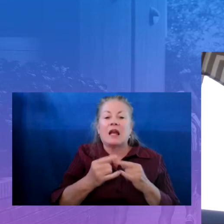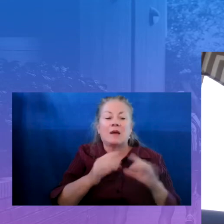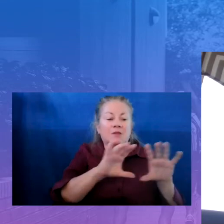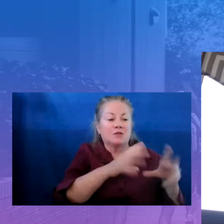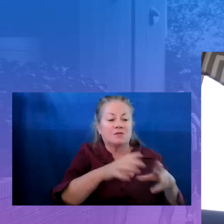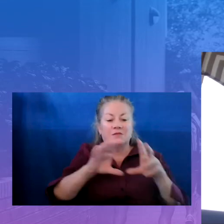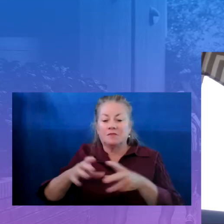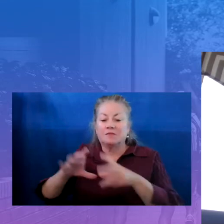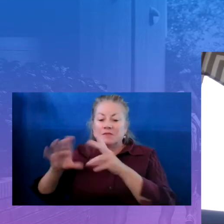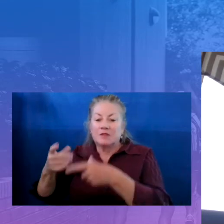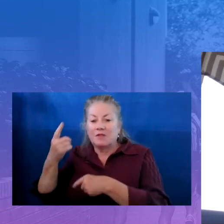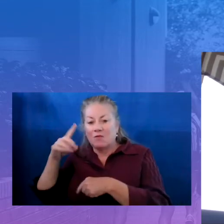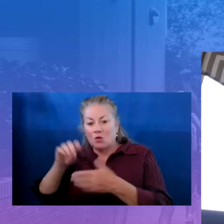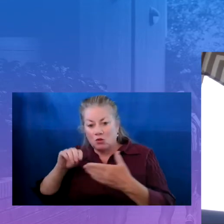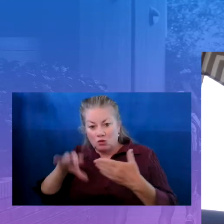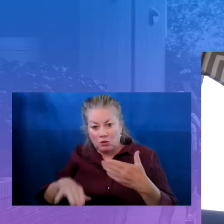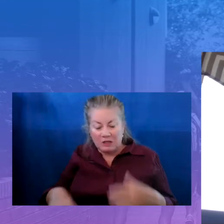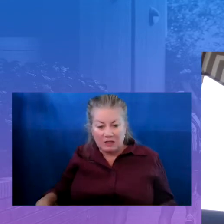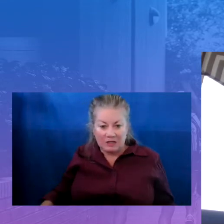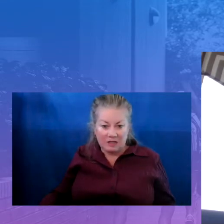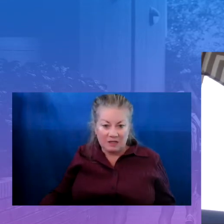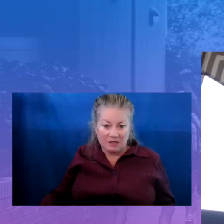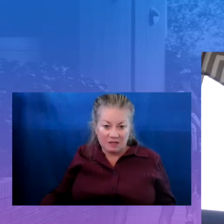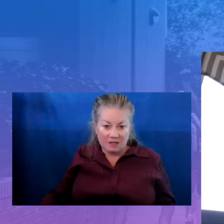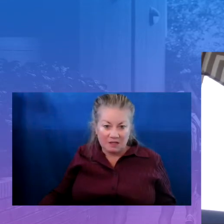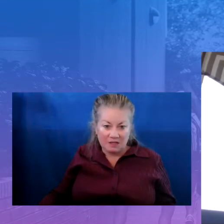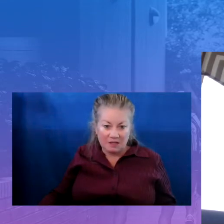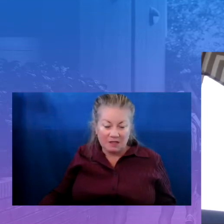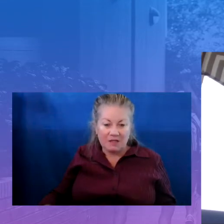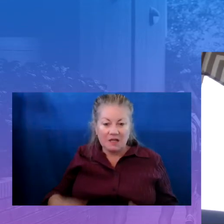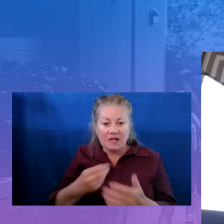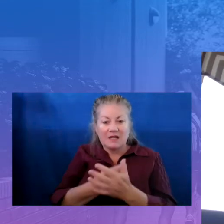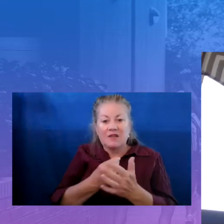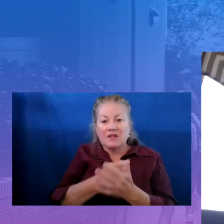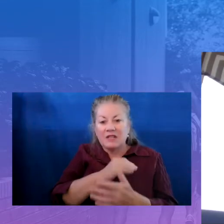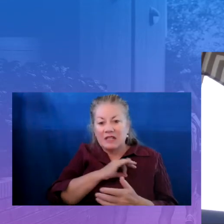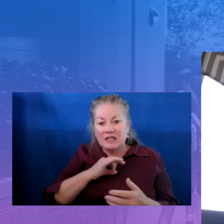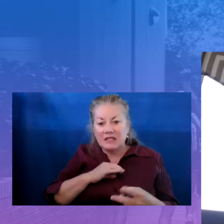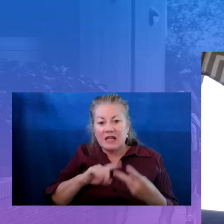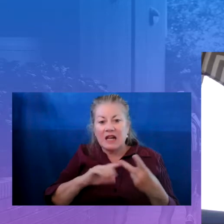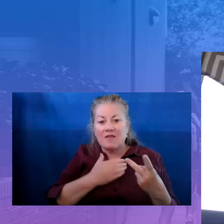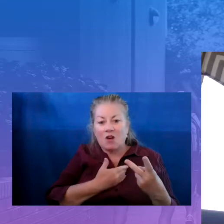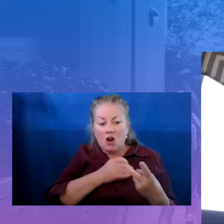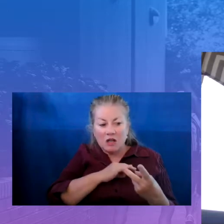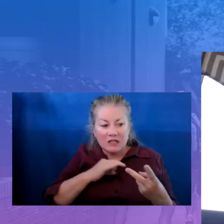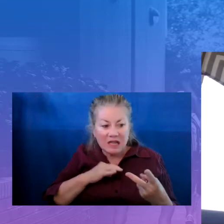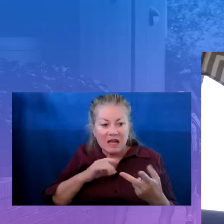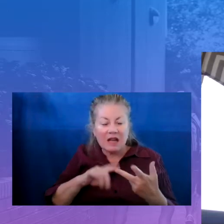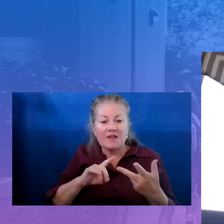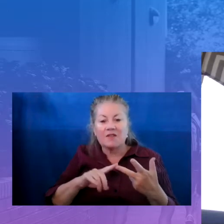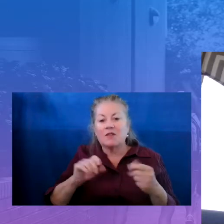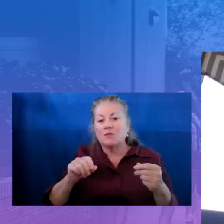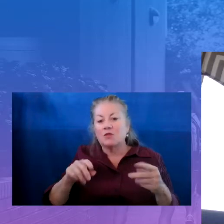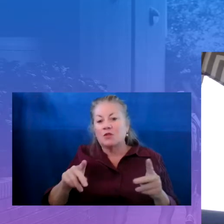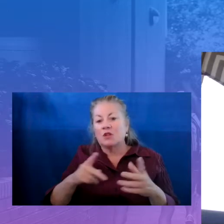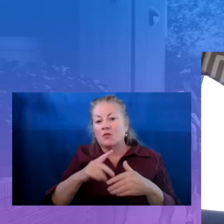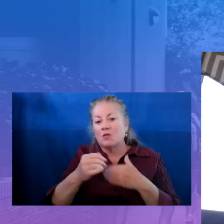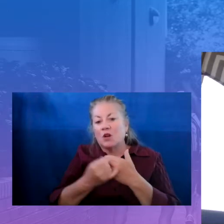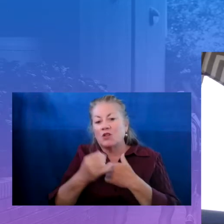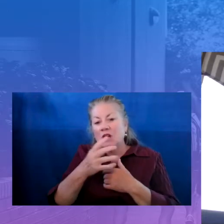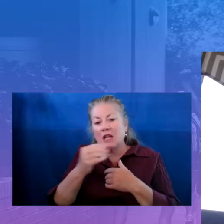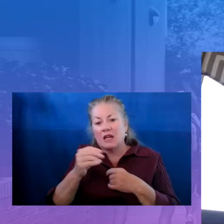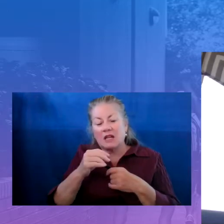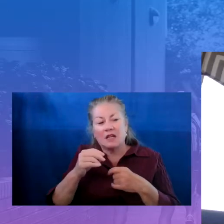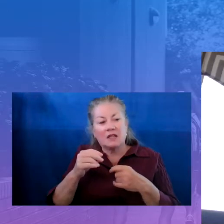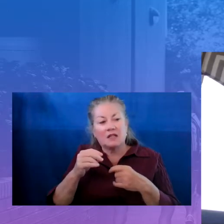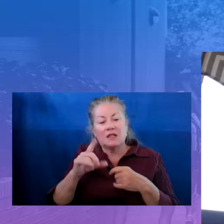That goes to funding staff, our staff. That goes to funding the Opportunity Project and those local organizations that partner with us.